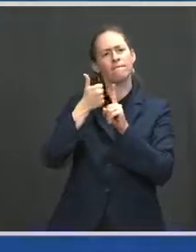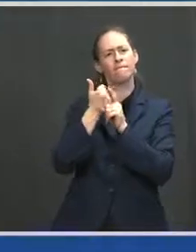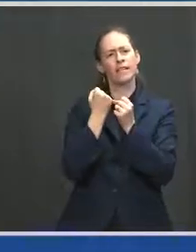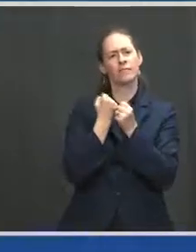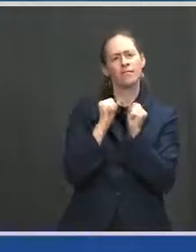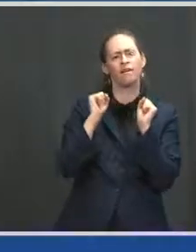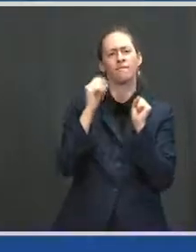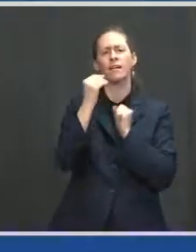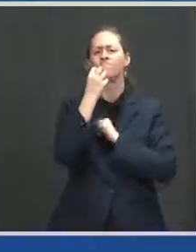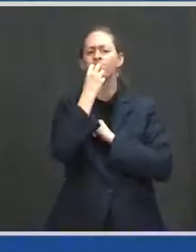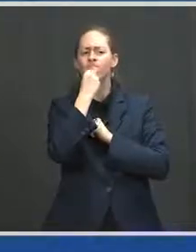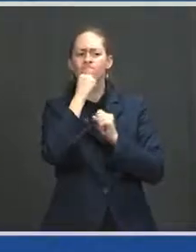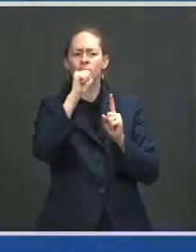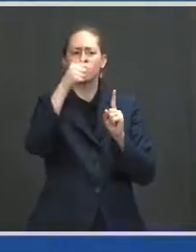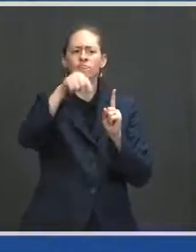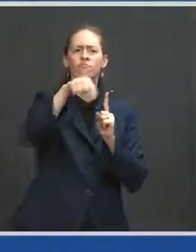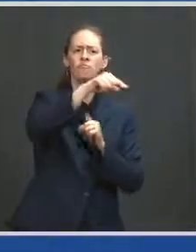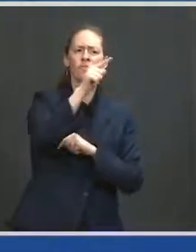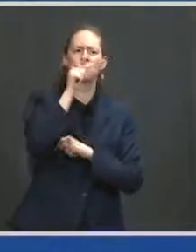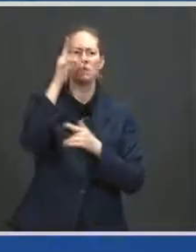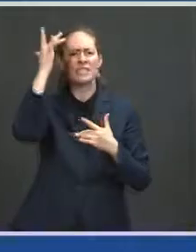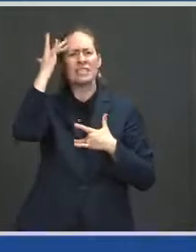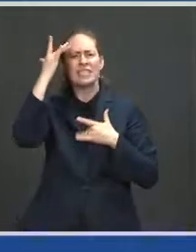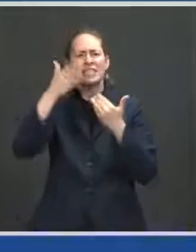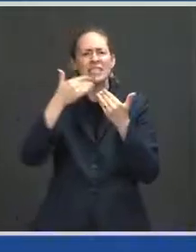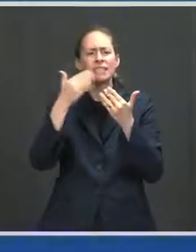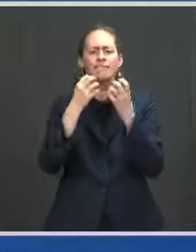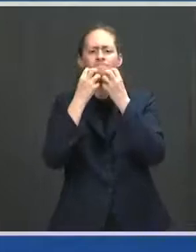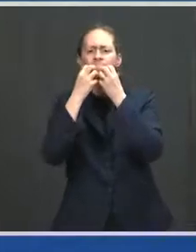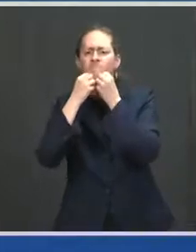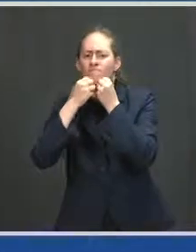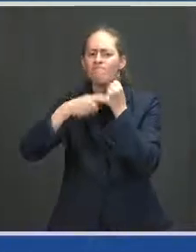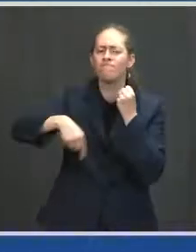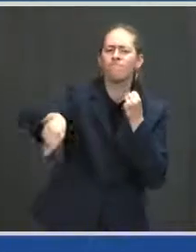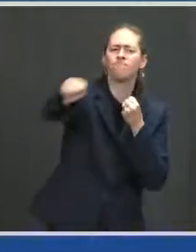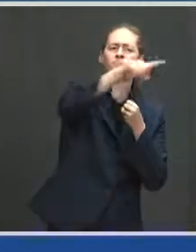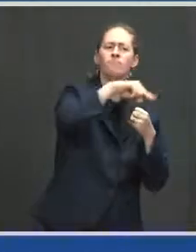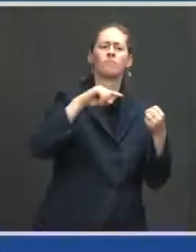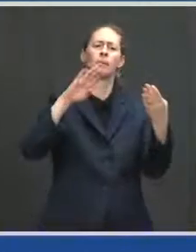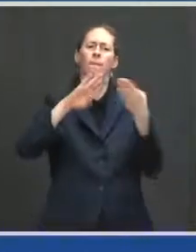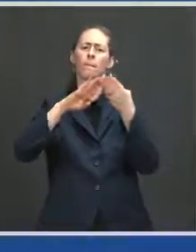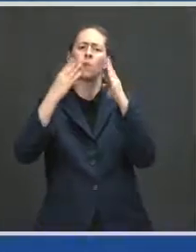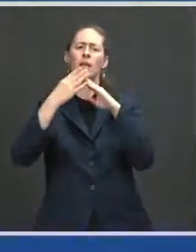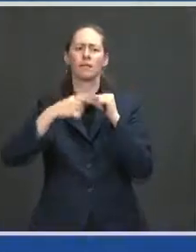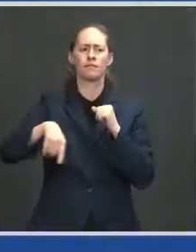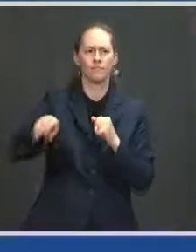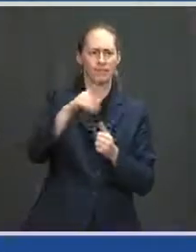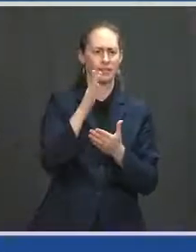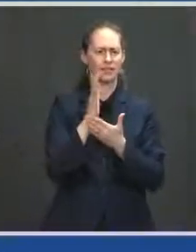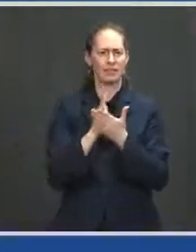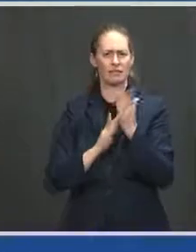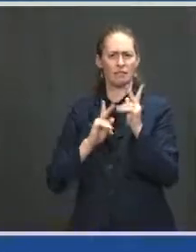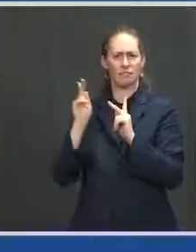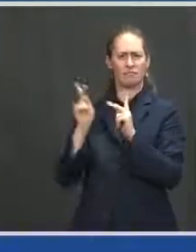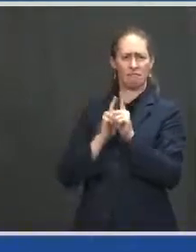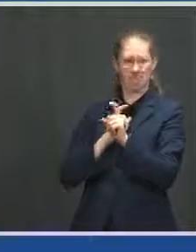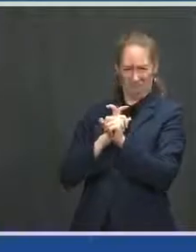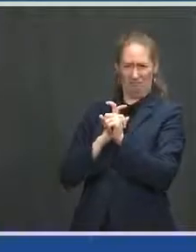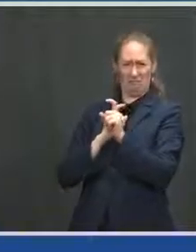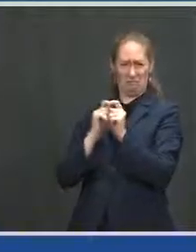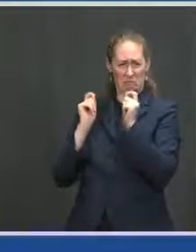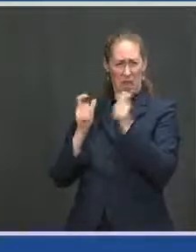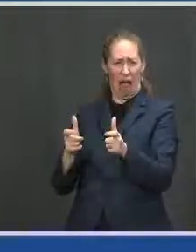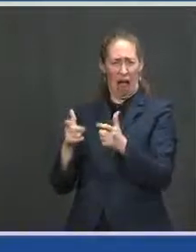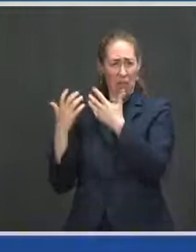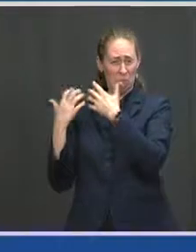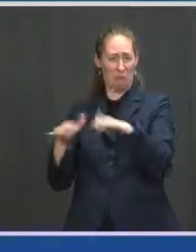family, your community. You know, some people have questions about how quickly the vaccines were developed. They say they've